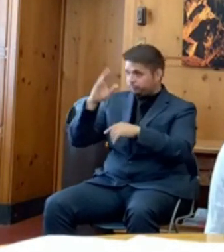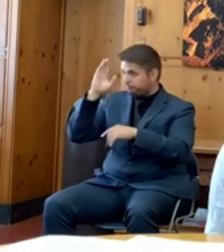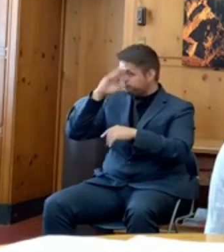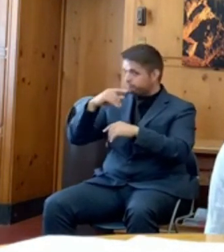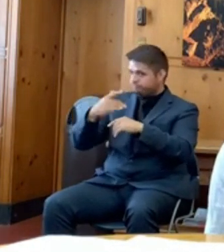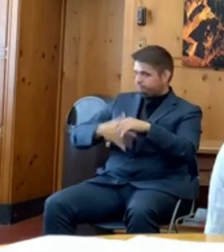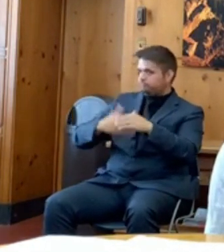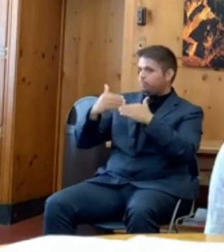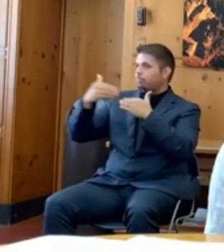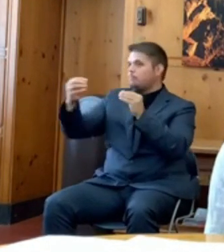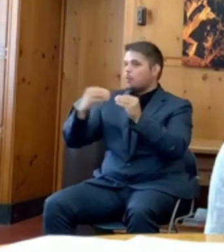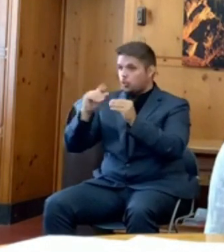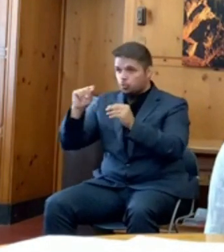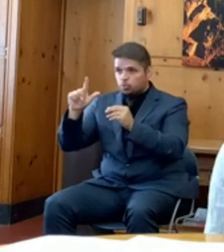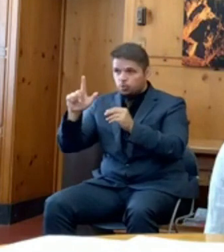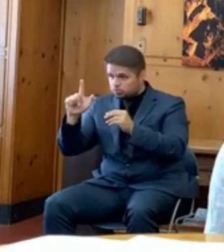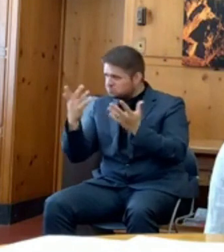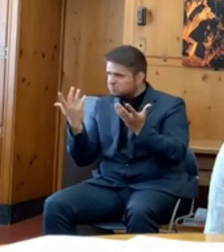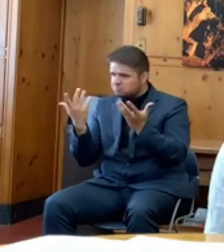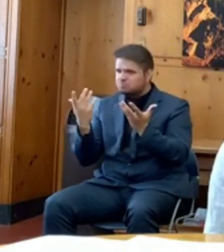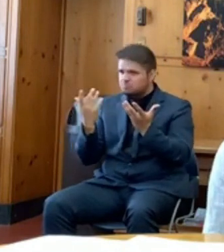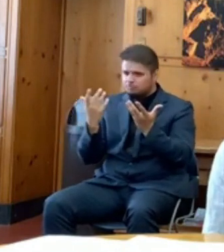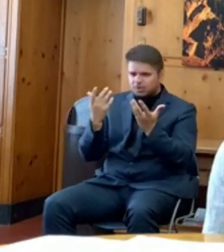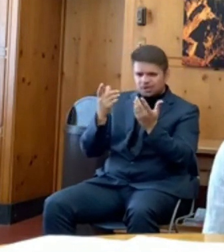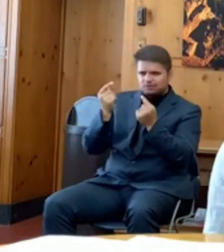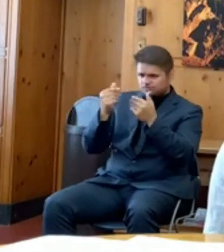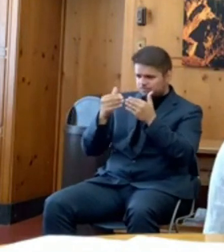coronavirus is still a major issue within our state?